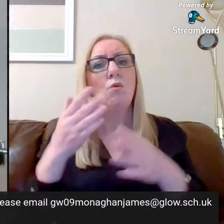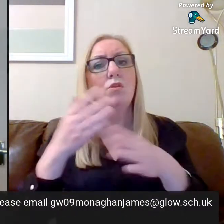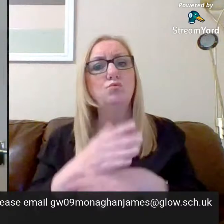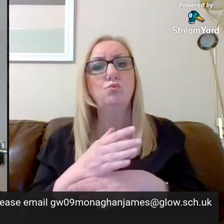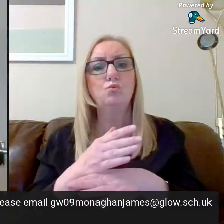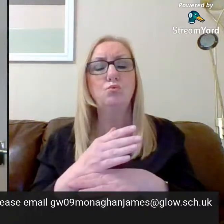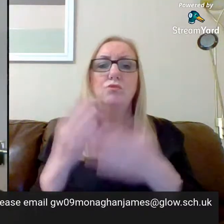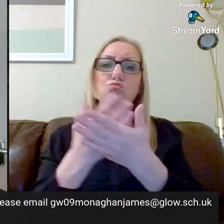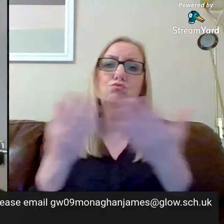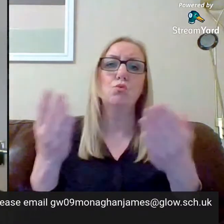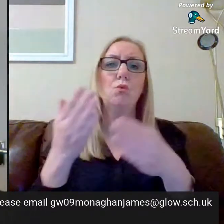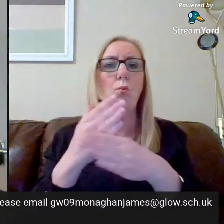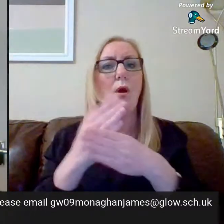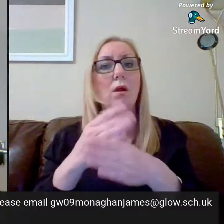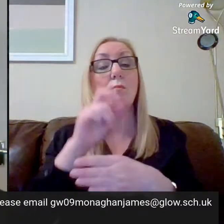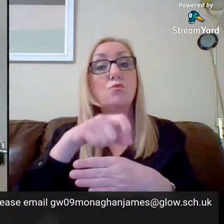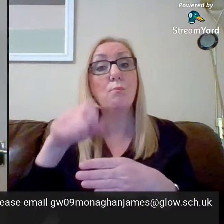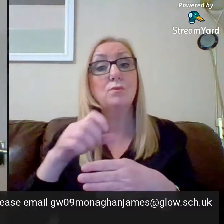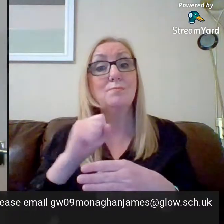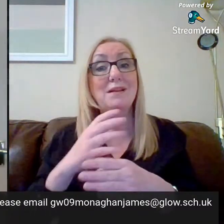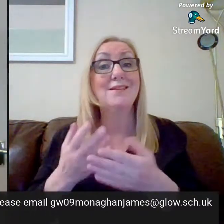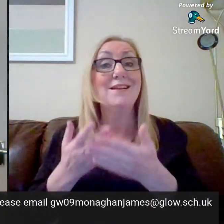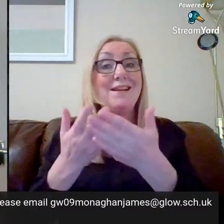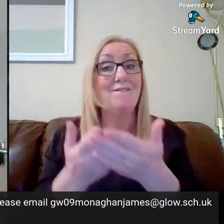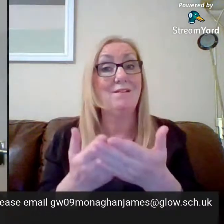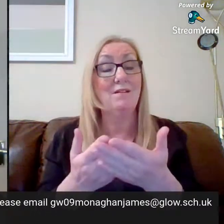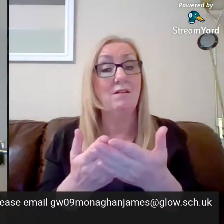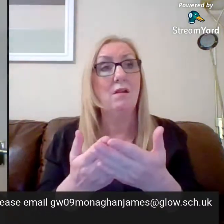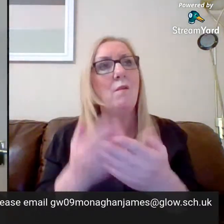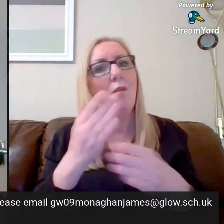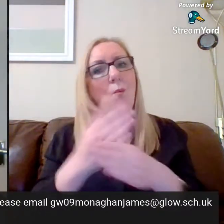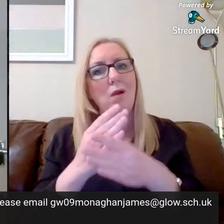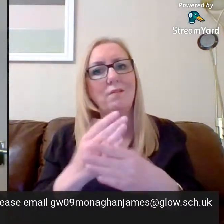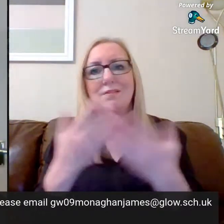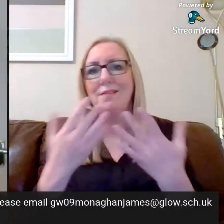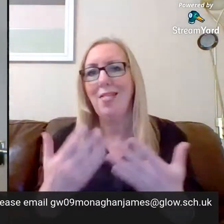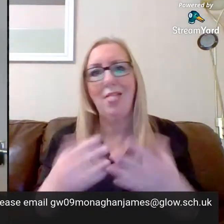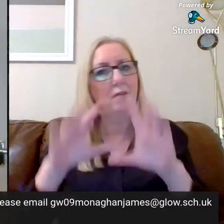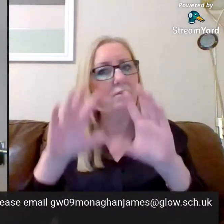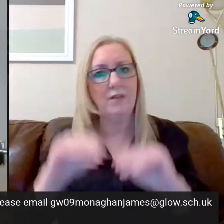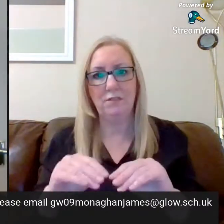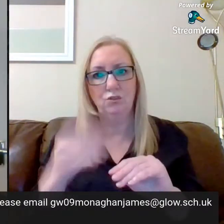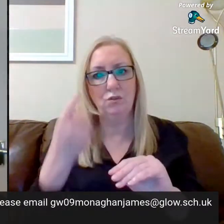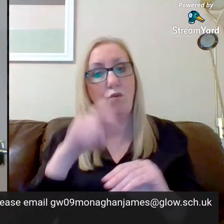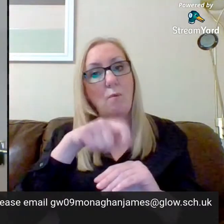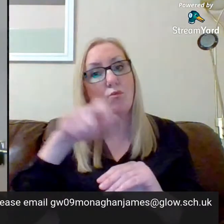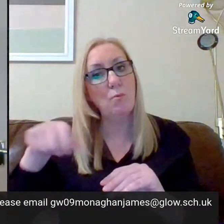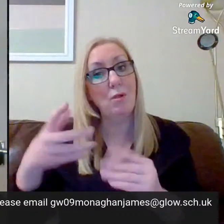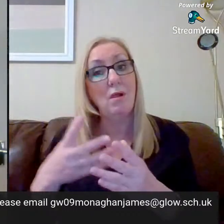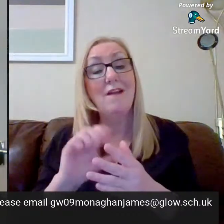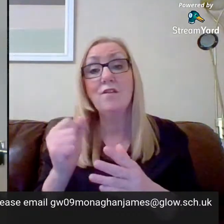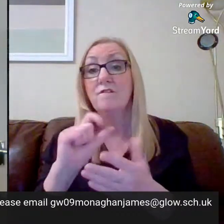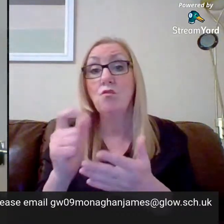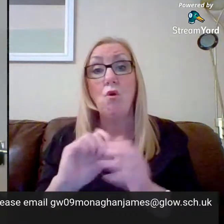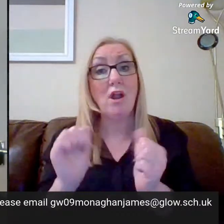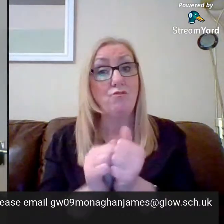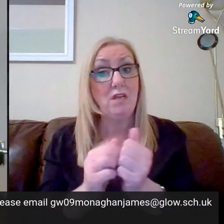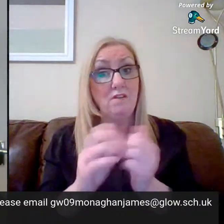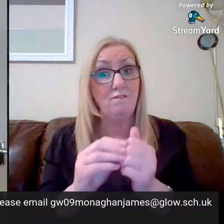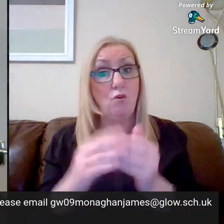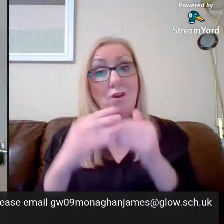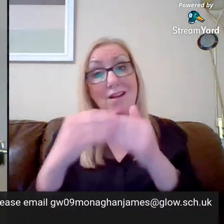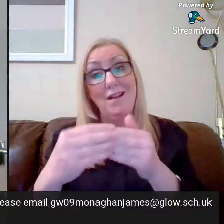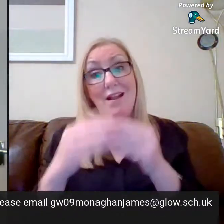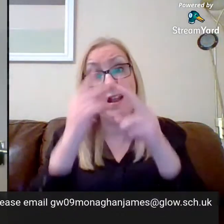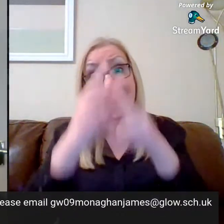highlight the work that pupils have been given and the work that's still outstanding for a pupil. If you're not signed up for the Guardian email and would like to be